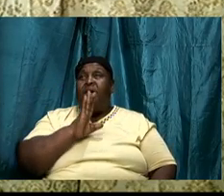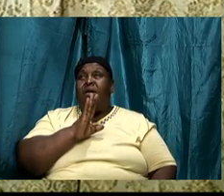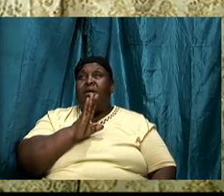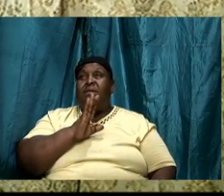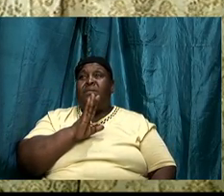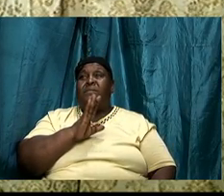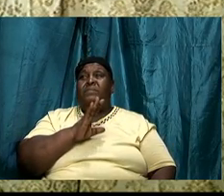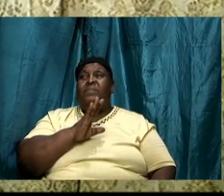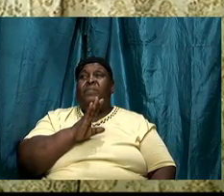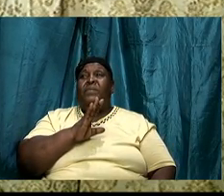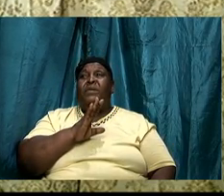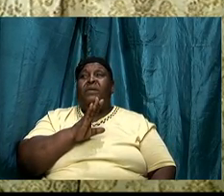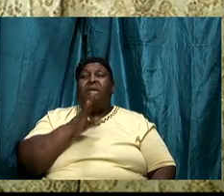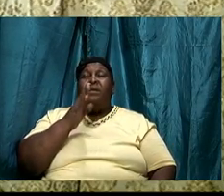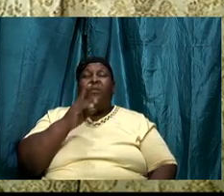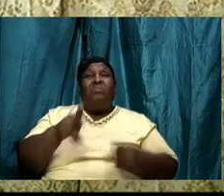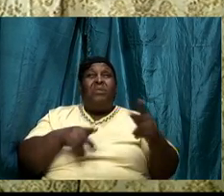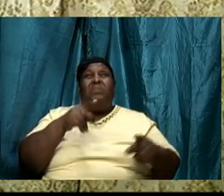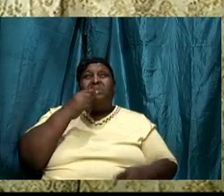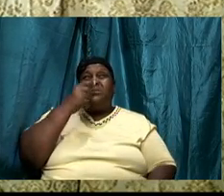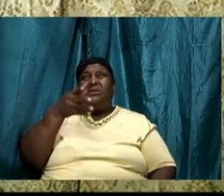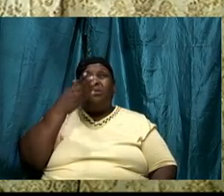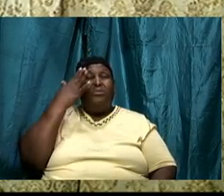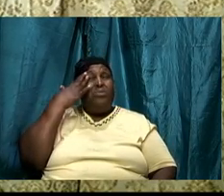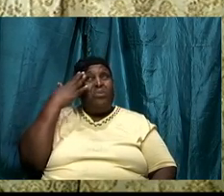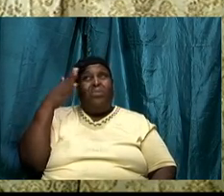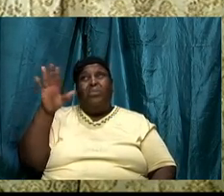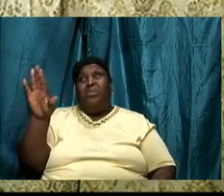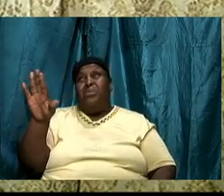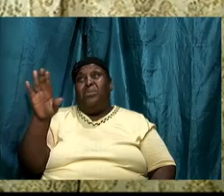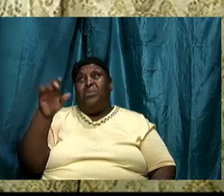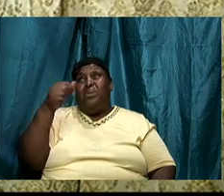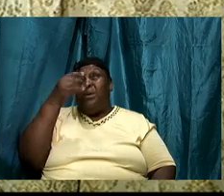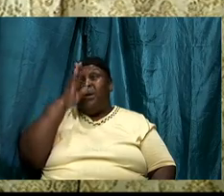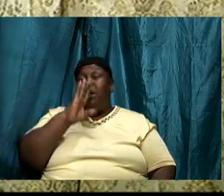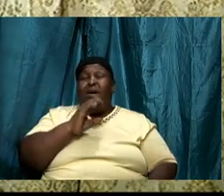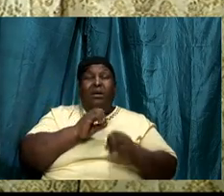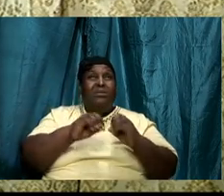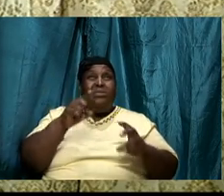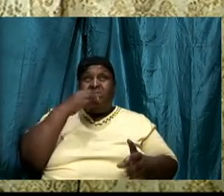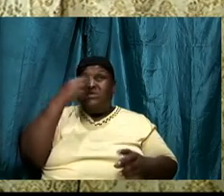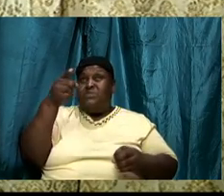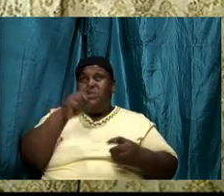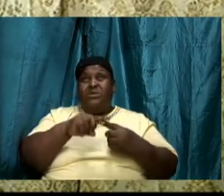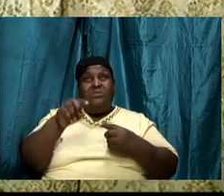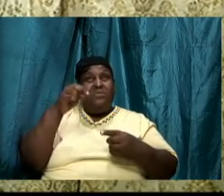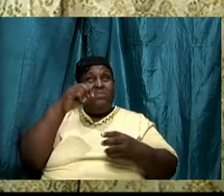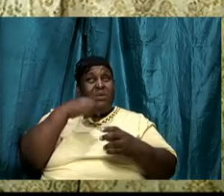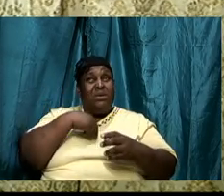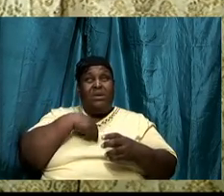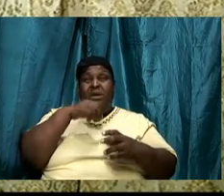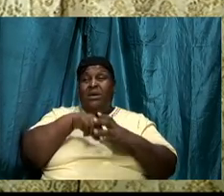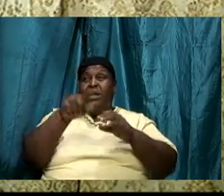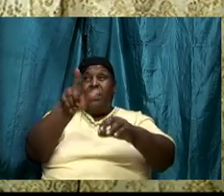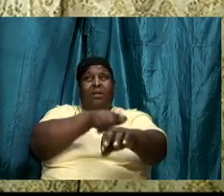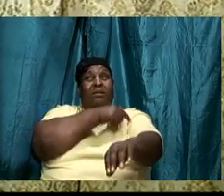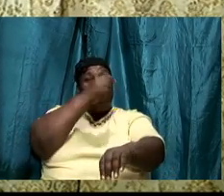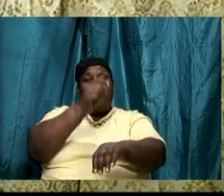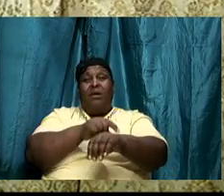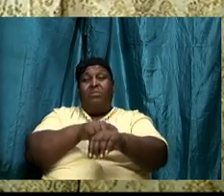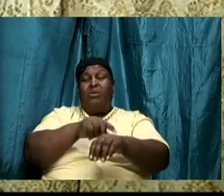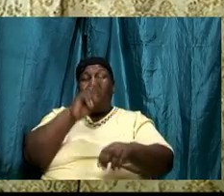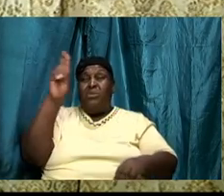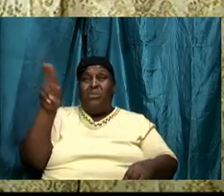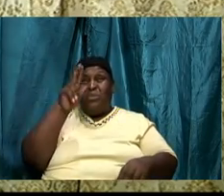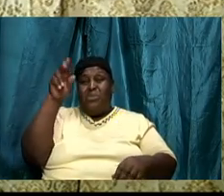folks are saying no I don't know God haven't spoken to me in a long time I know this is the word of God so I'm going to use this to say God